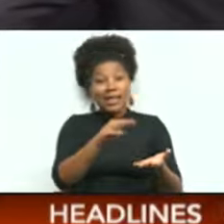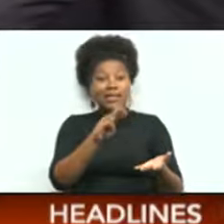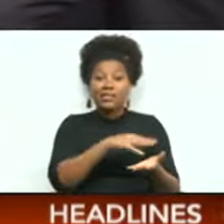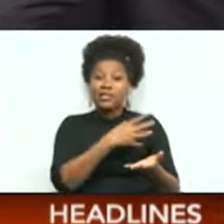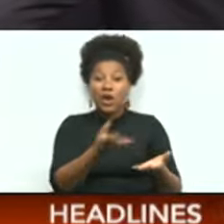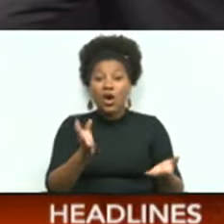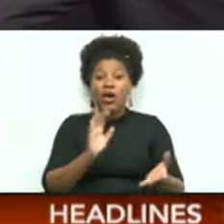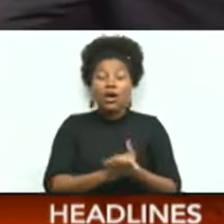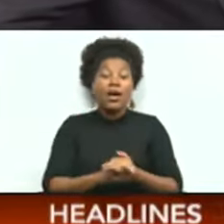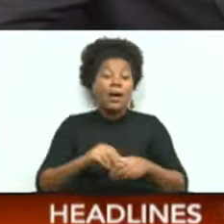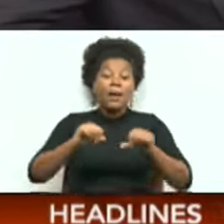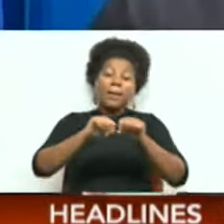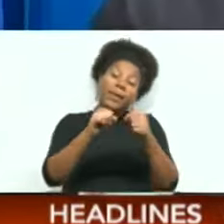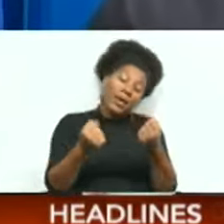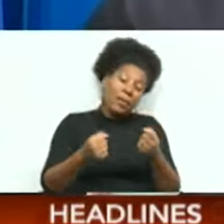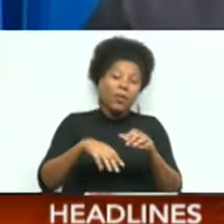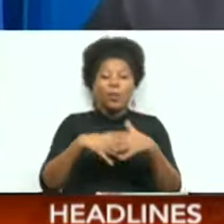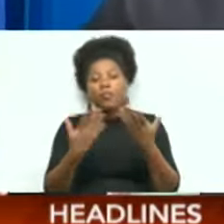Makeup or Breakup.